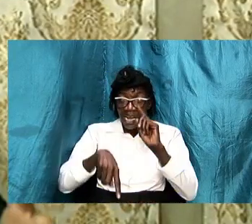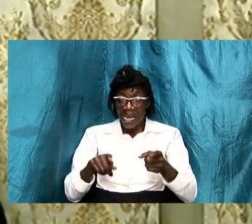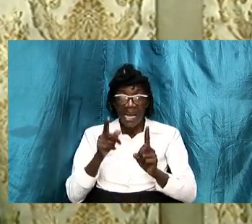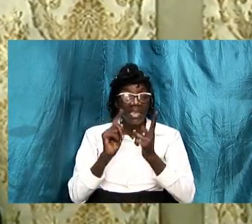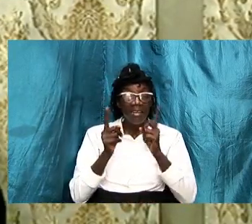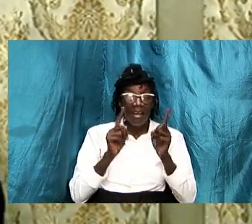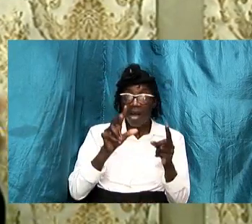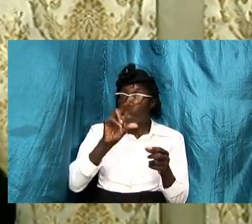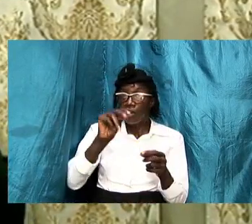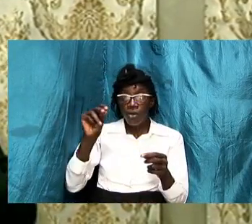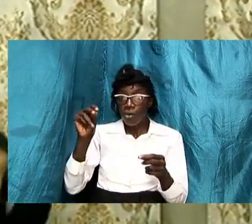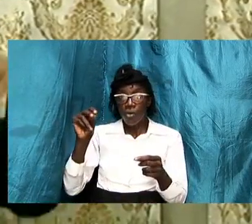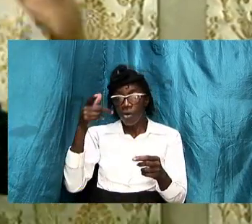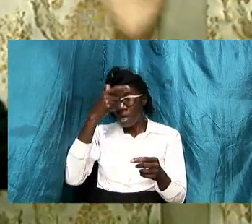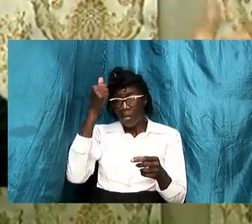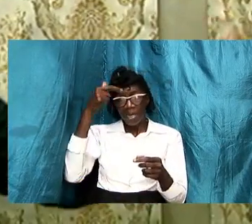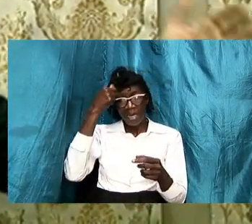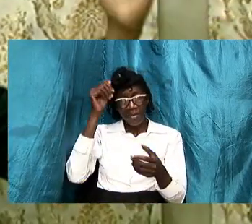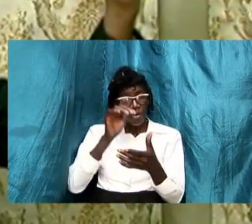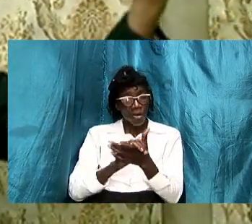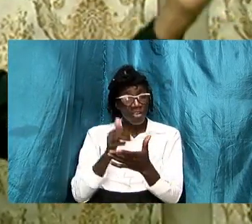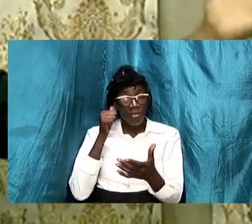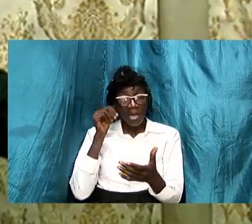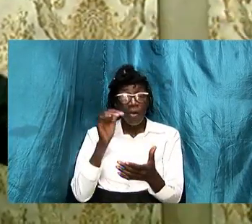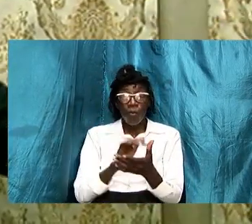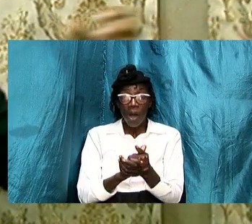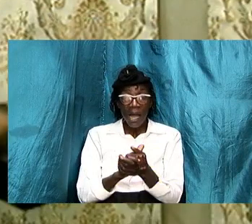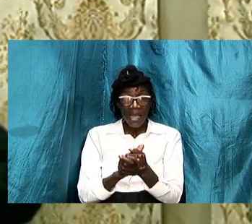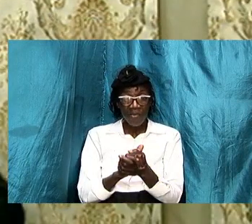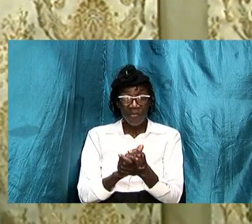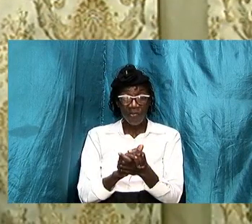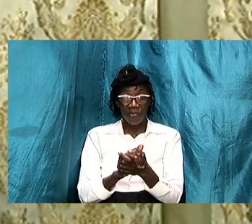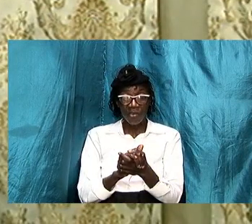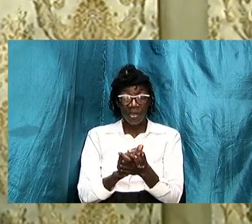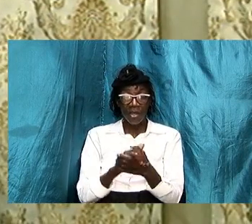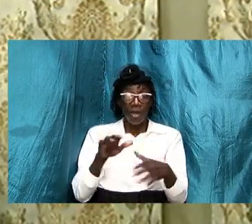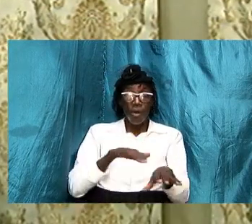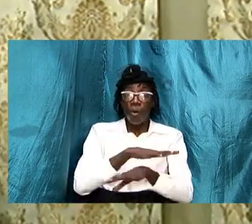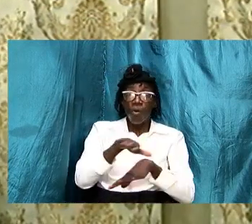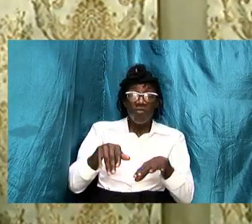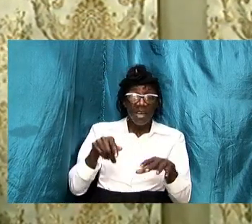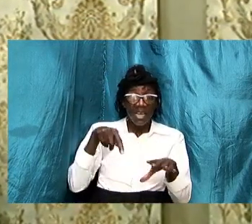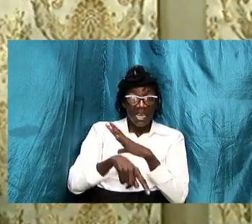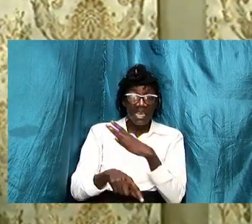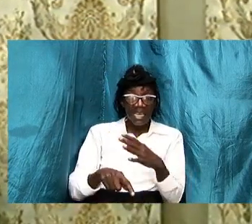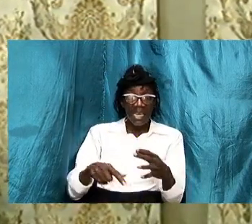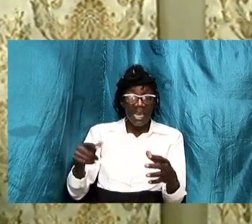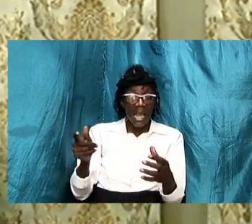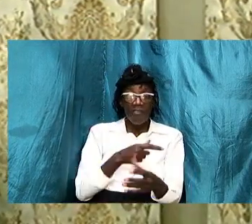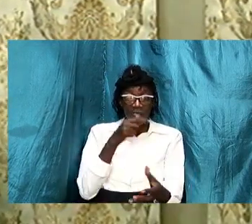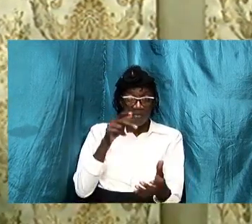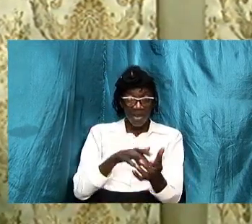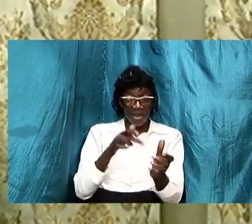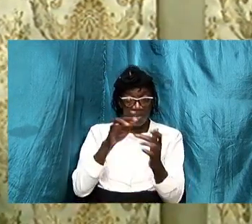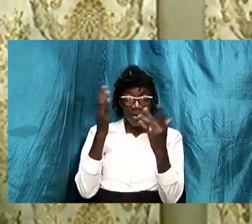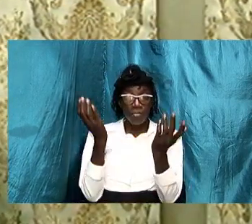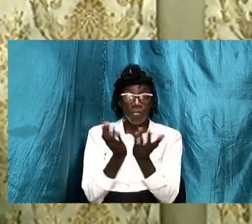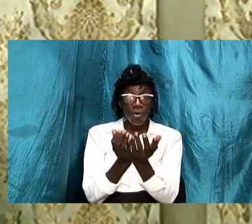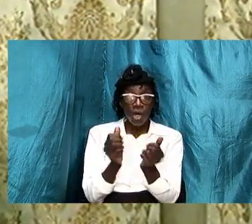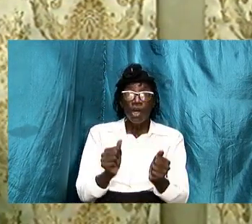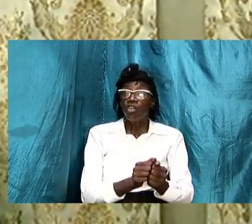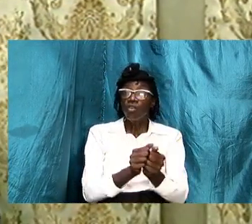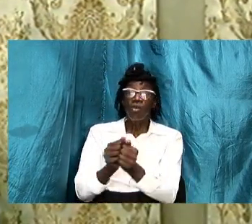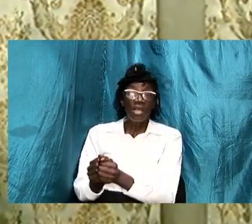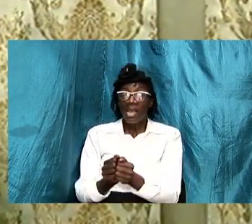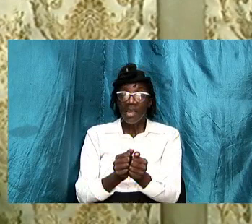and wives based on what we see and what we saw over there in genesis they sat together and together adam